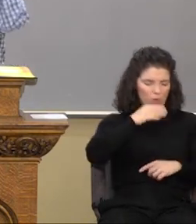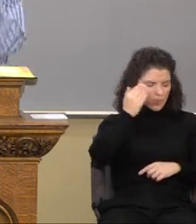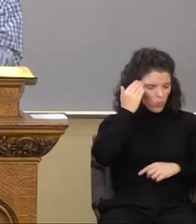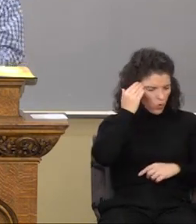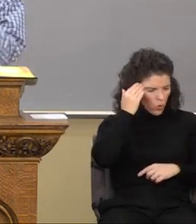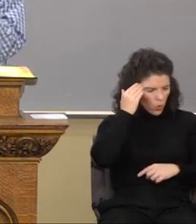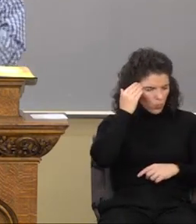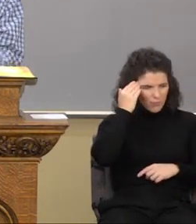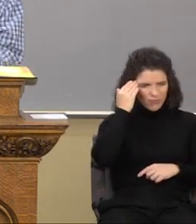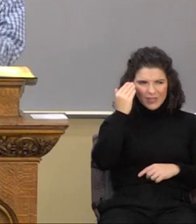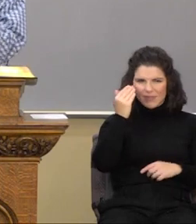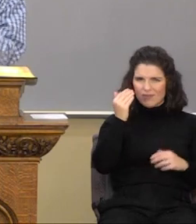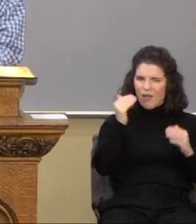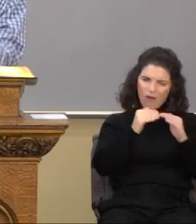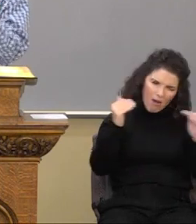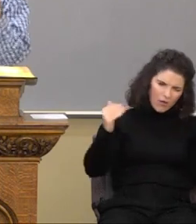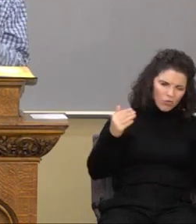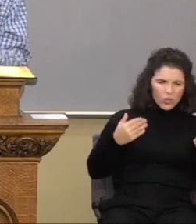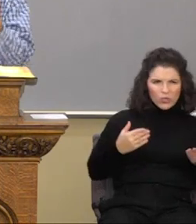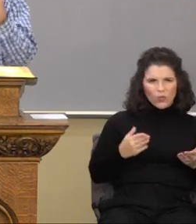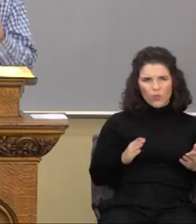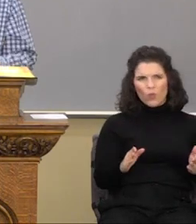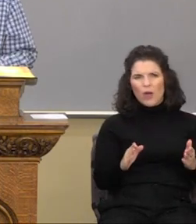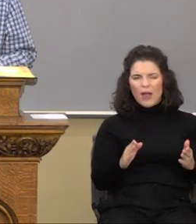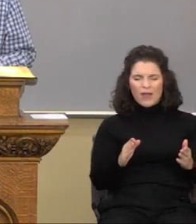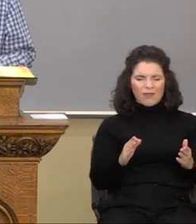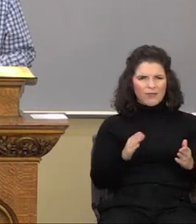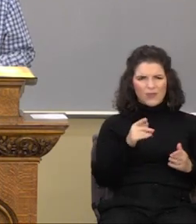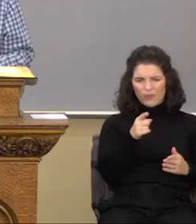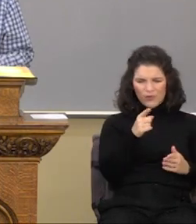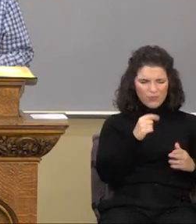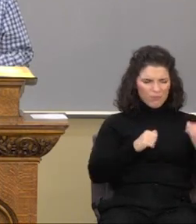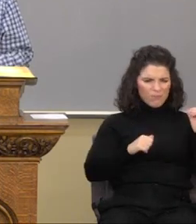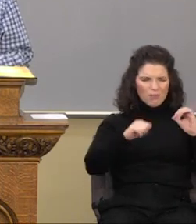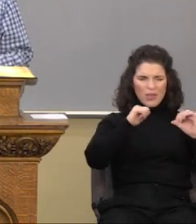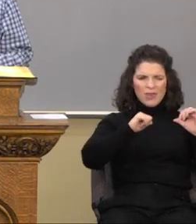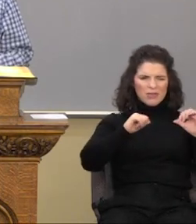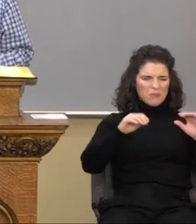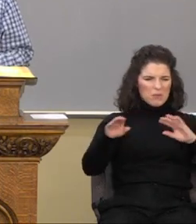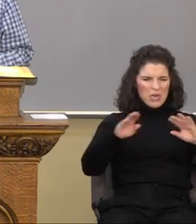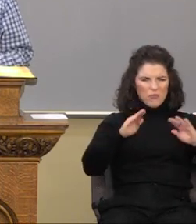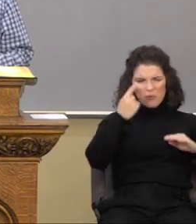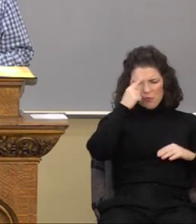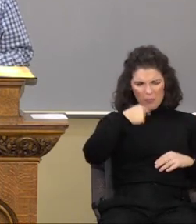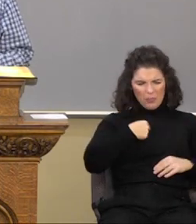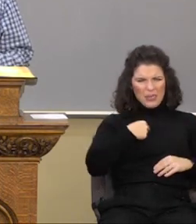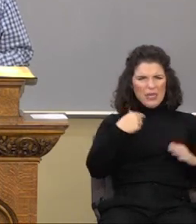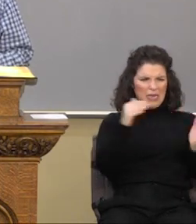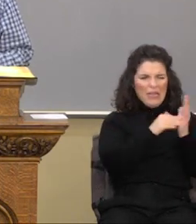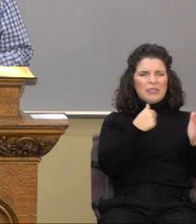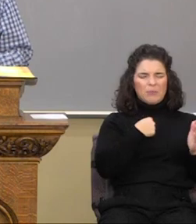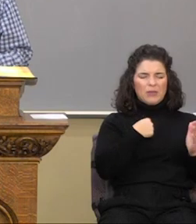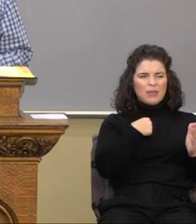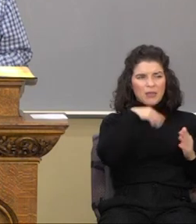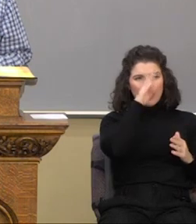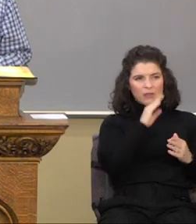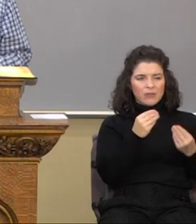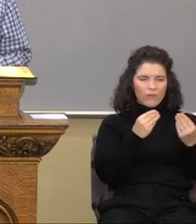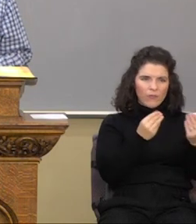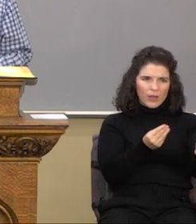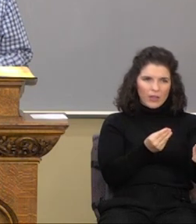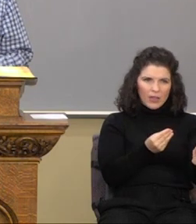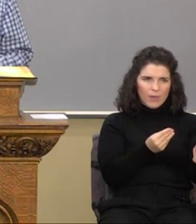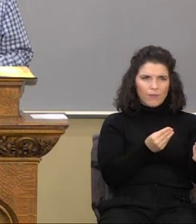unjust way of treating me, you know what God says, you feed them, you give them